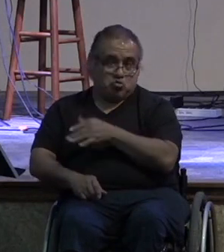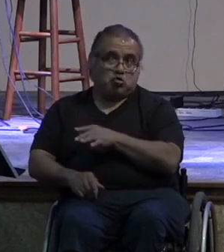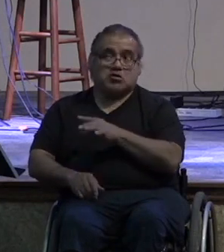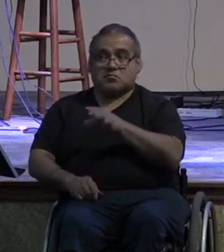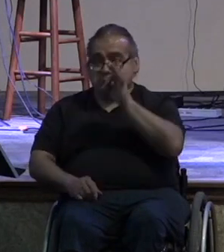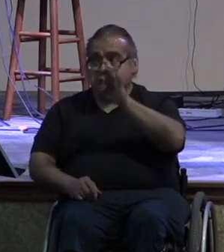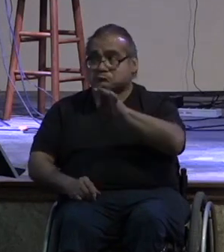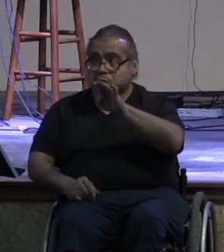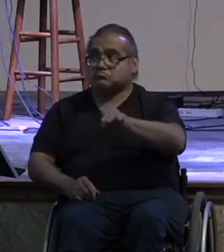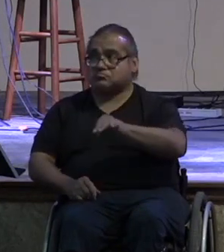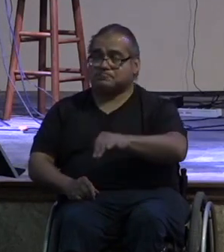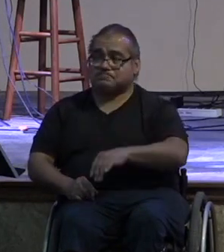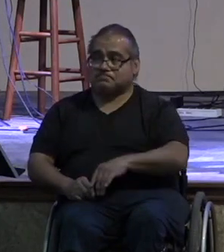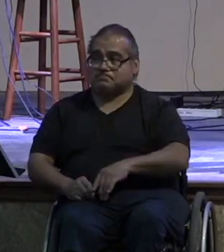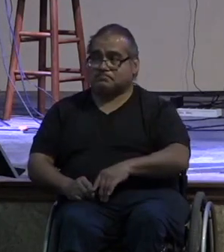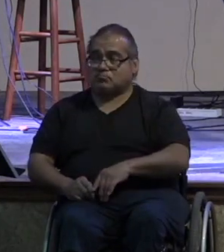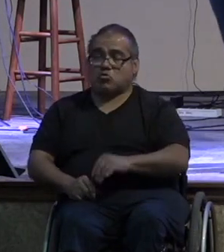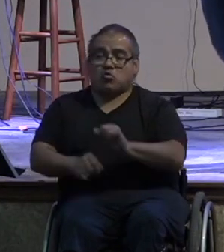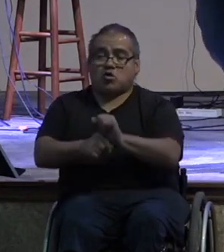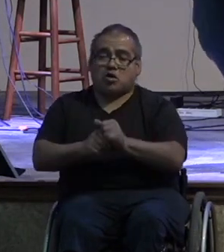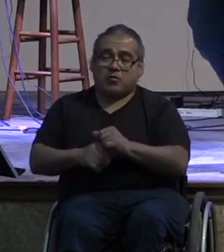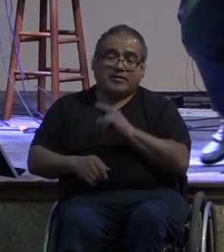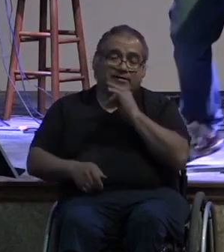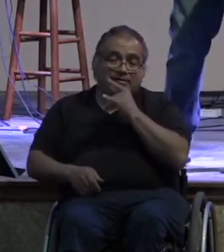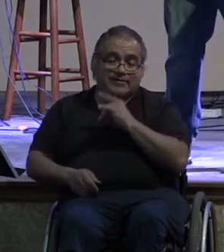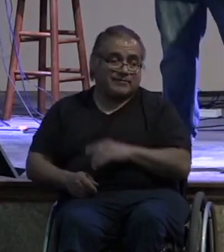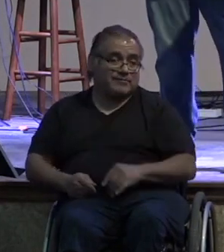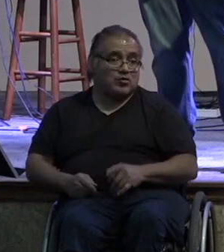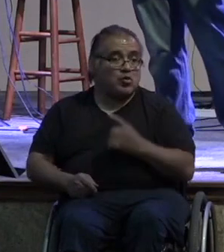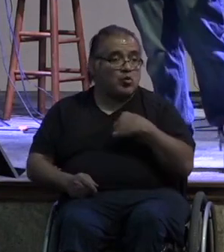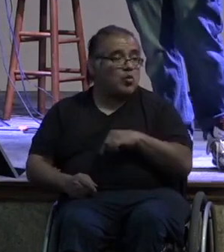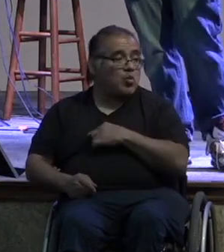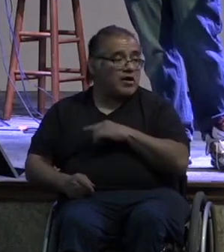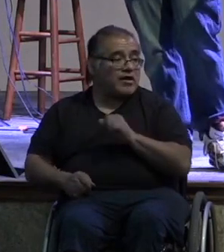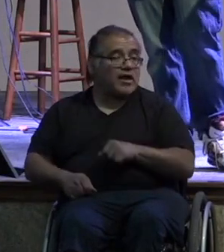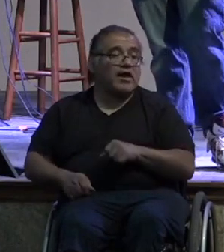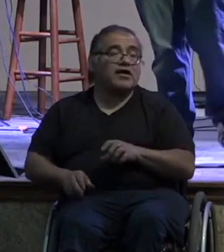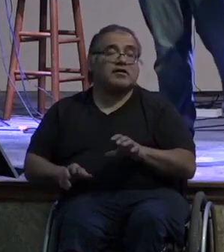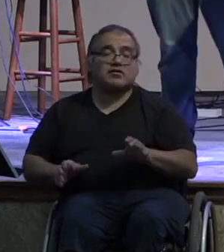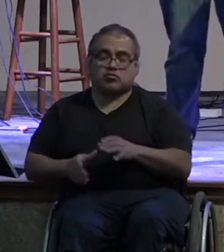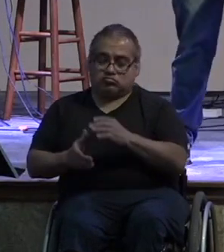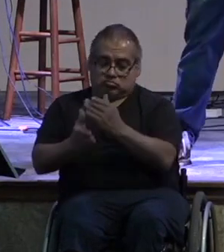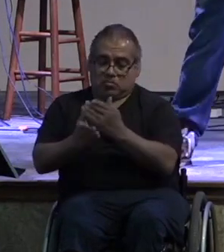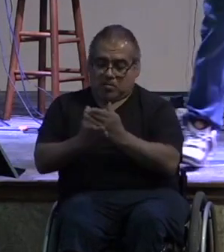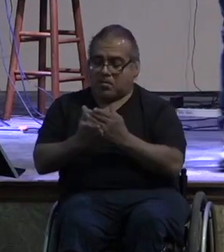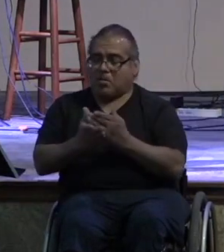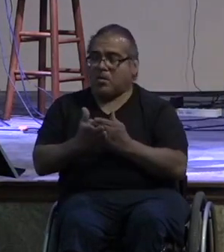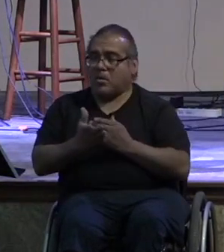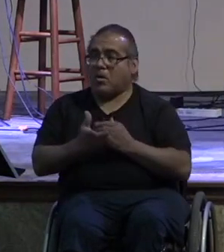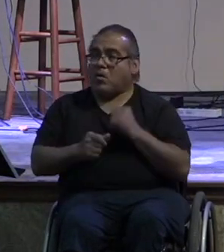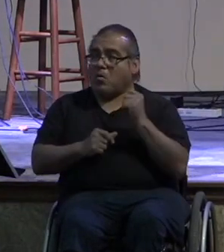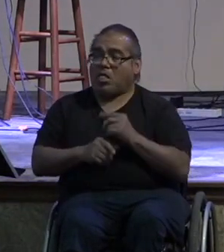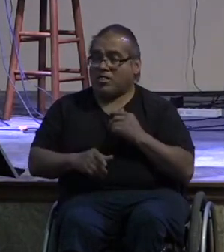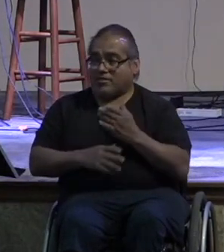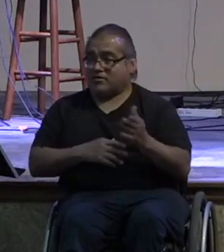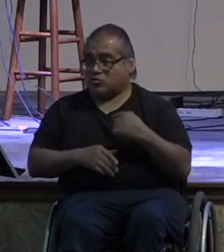preaching working with kids right we can go down the list there's hundreds of these things that we could use to glorify god